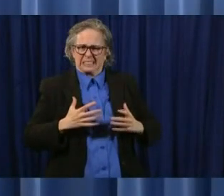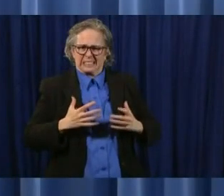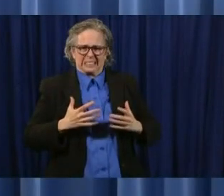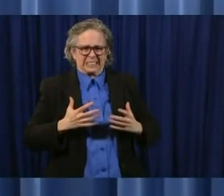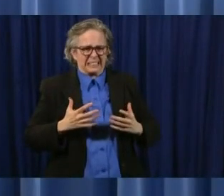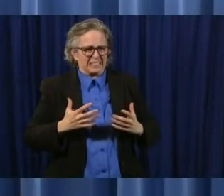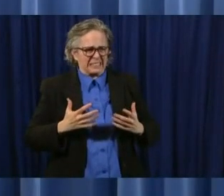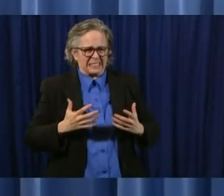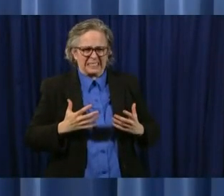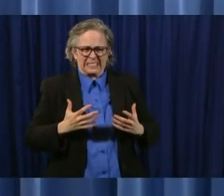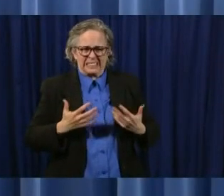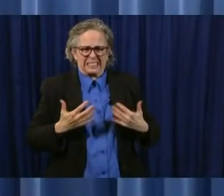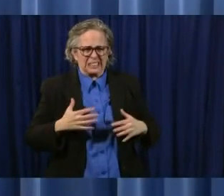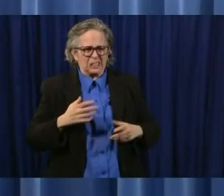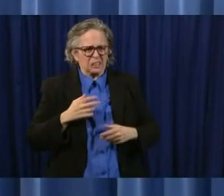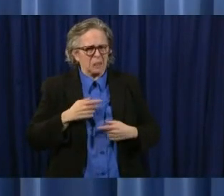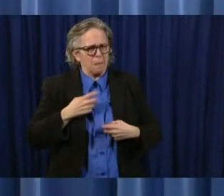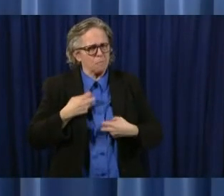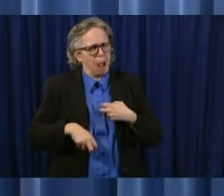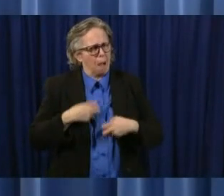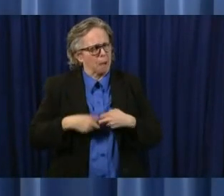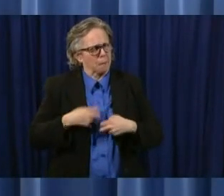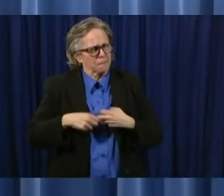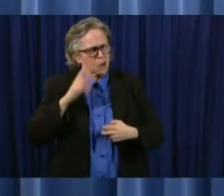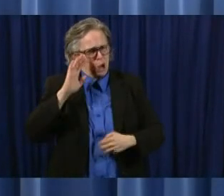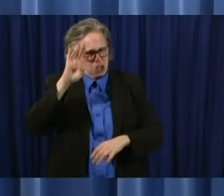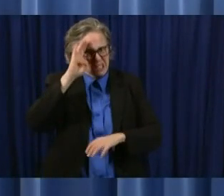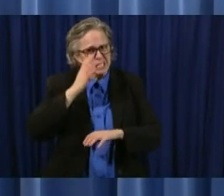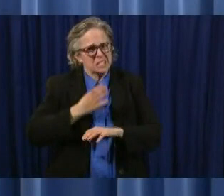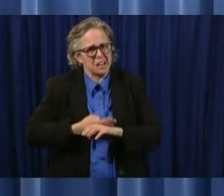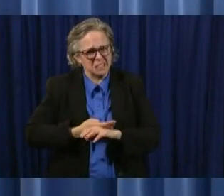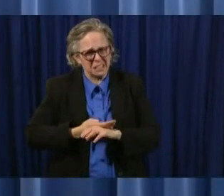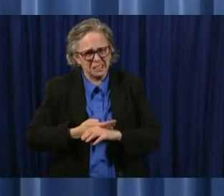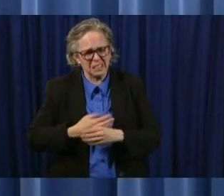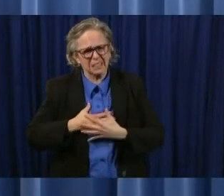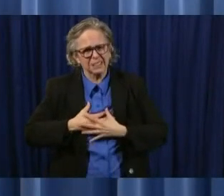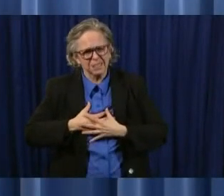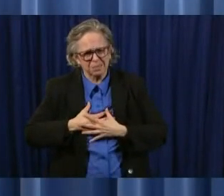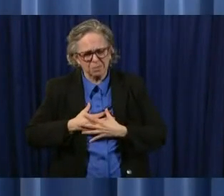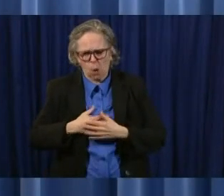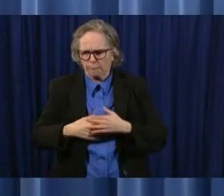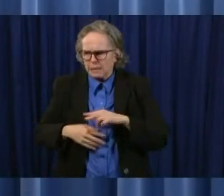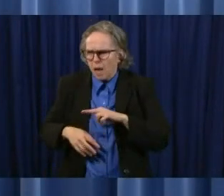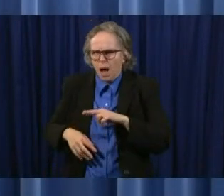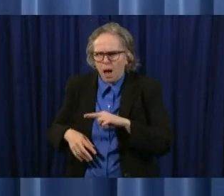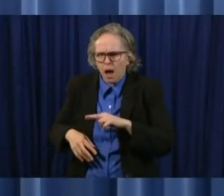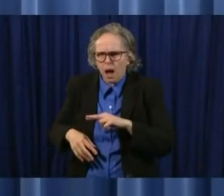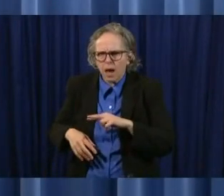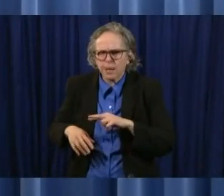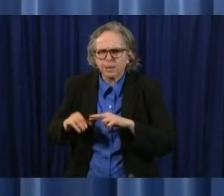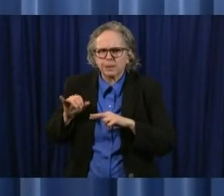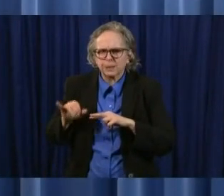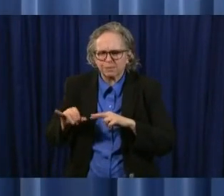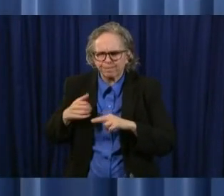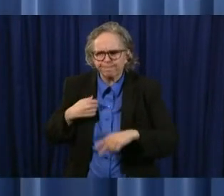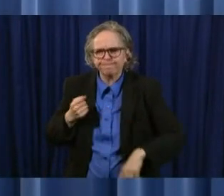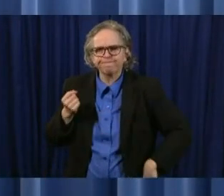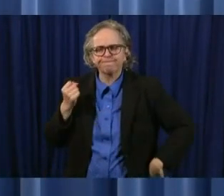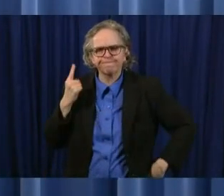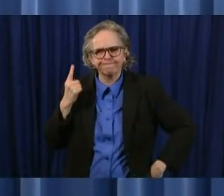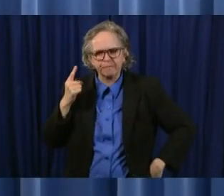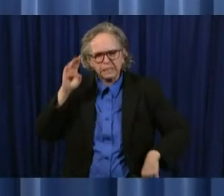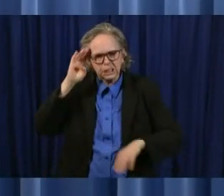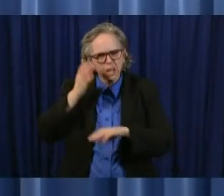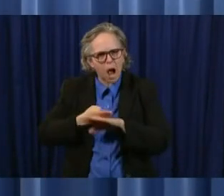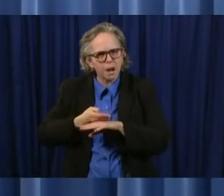real problem uh for him so i get it i i understand and